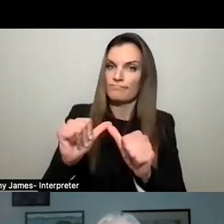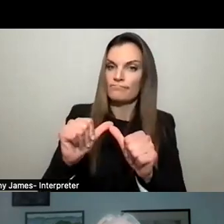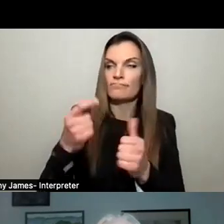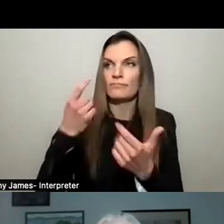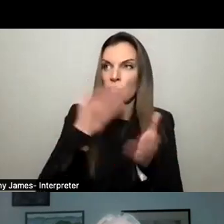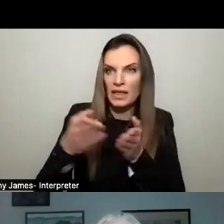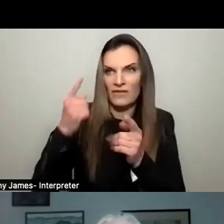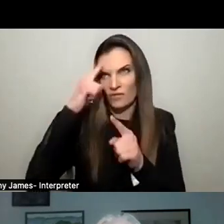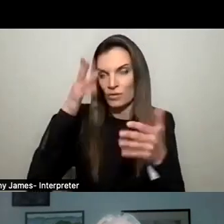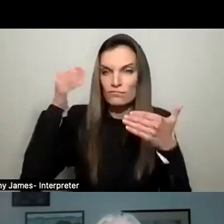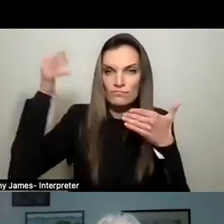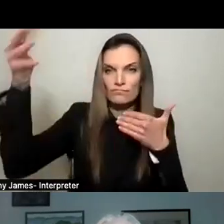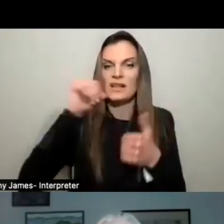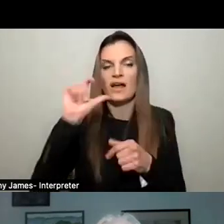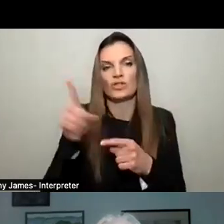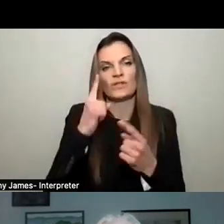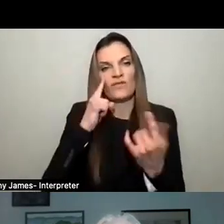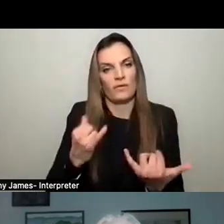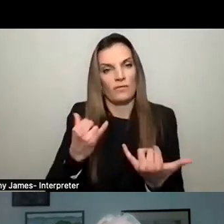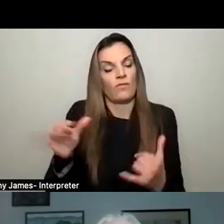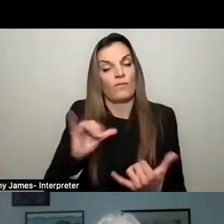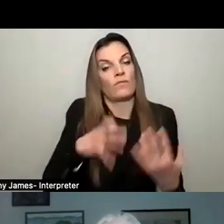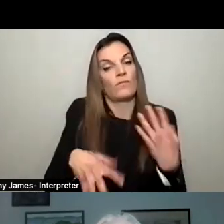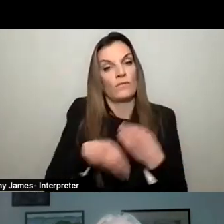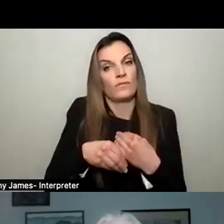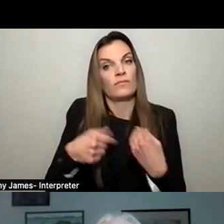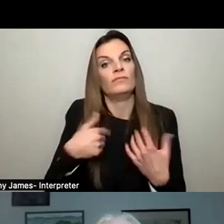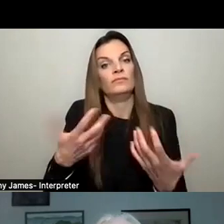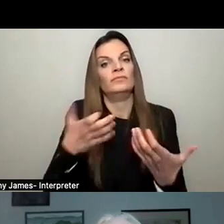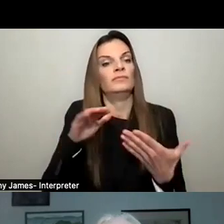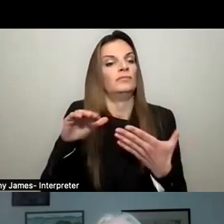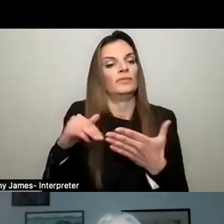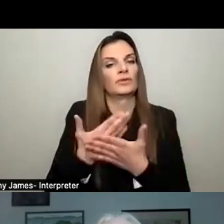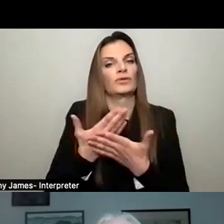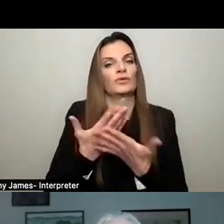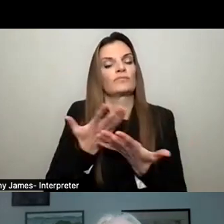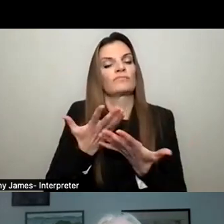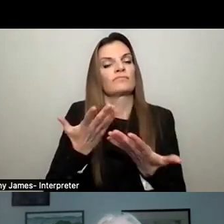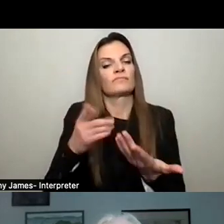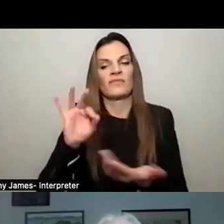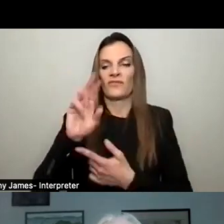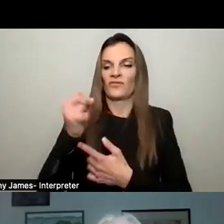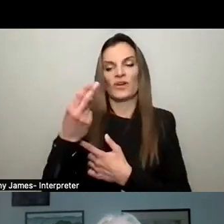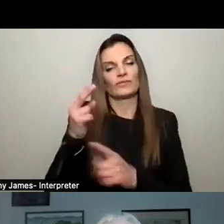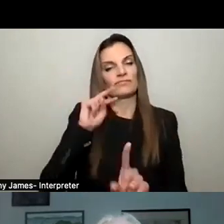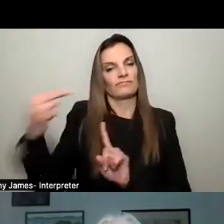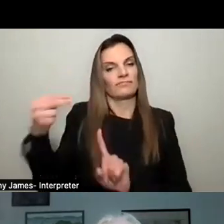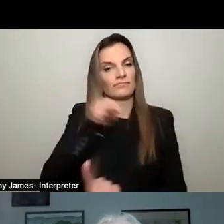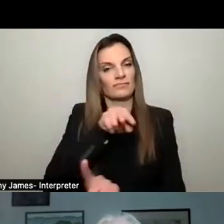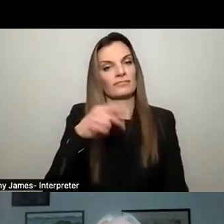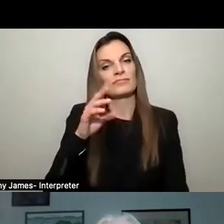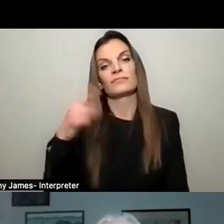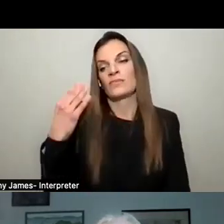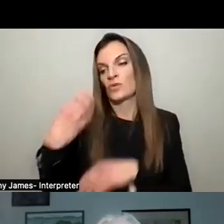and not tomorrow, but also I want to say that I want to bring a fresh new voice to our village government. And I believe that in 14